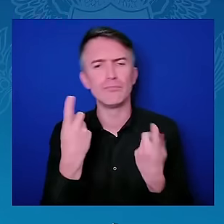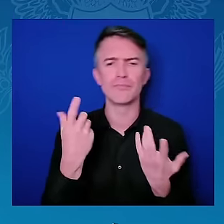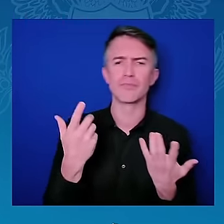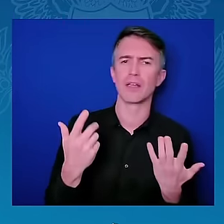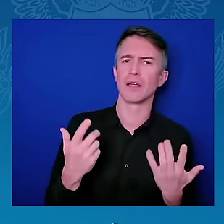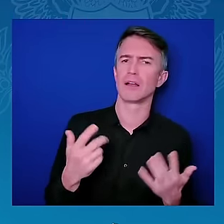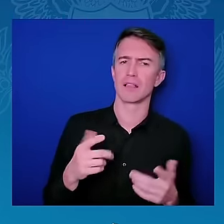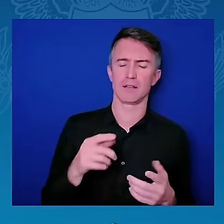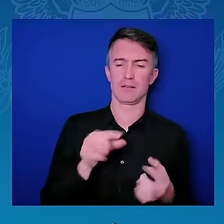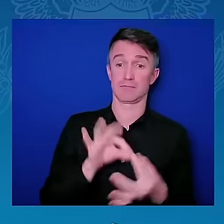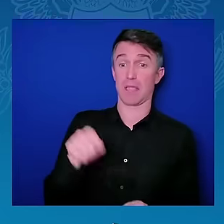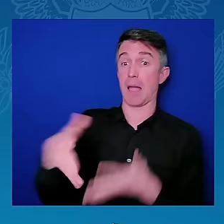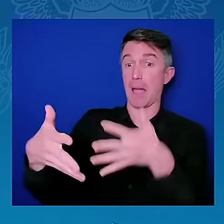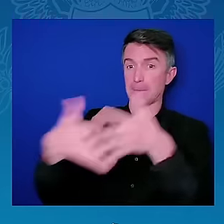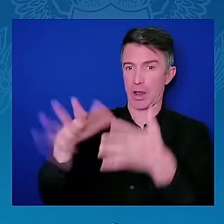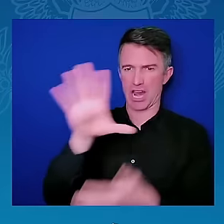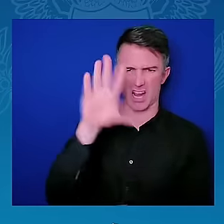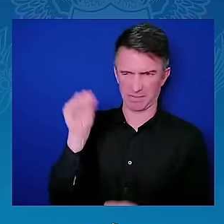build out this ecosystem.